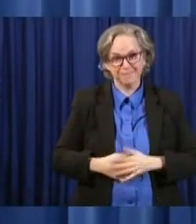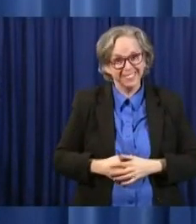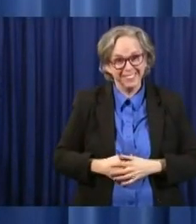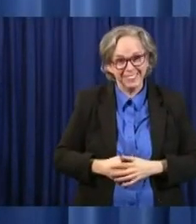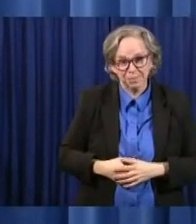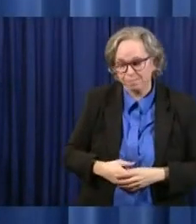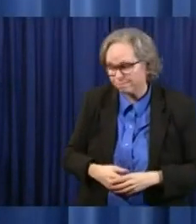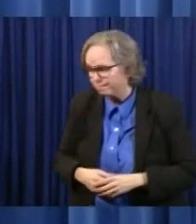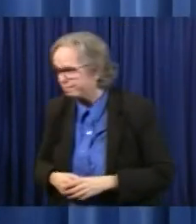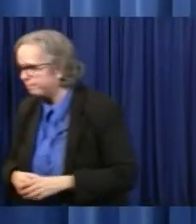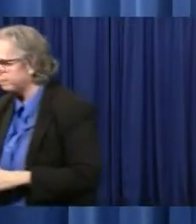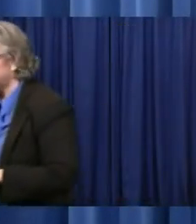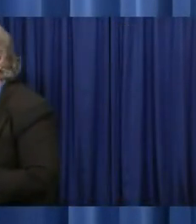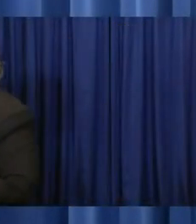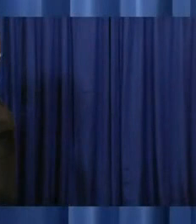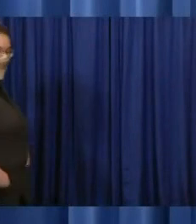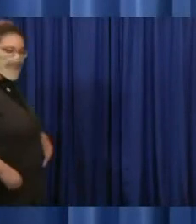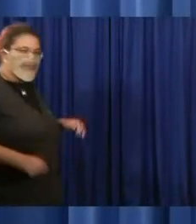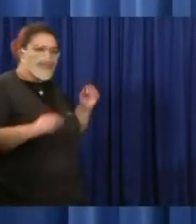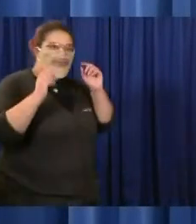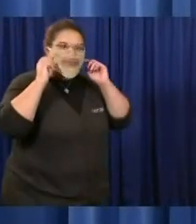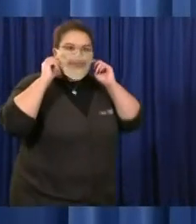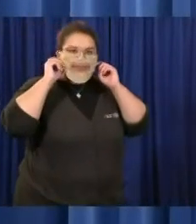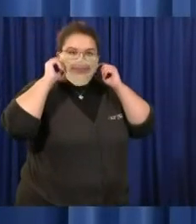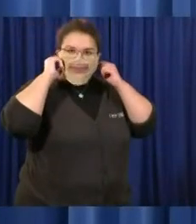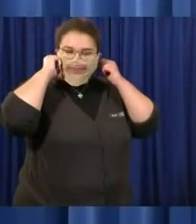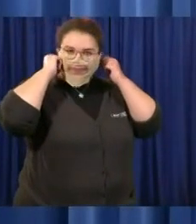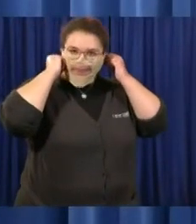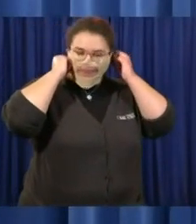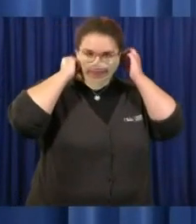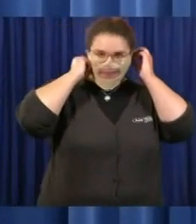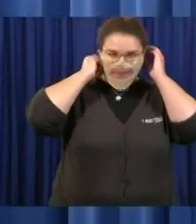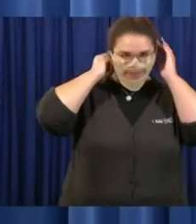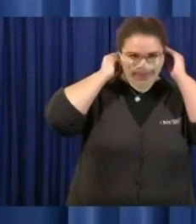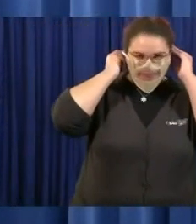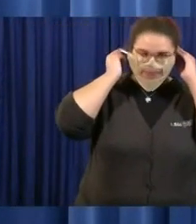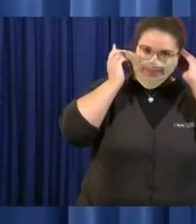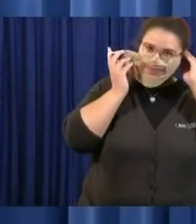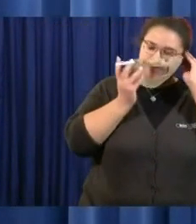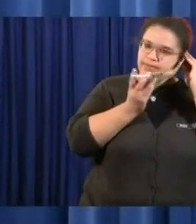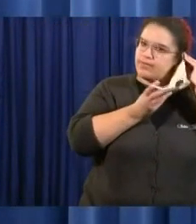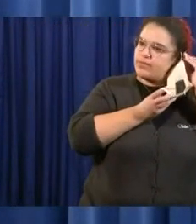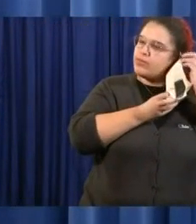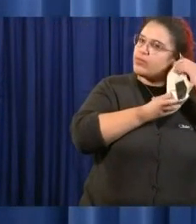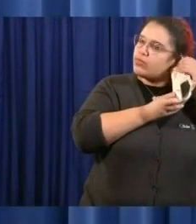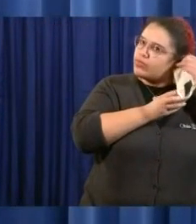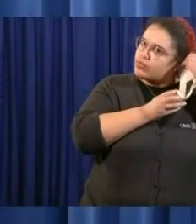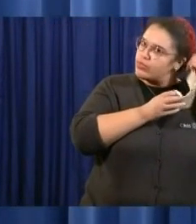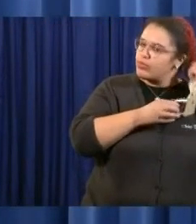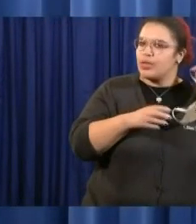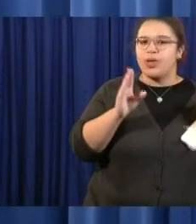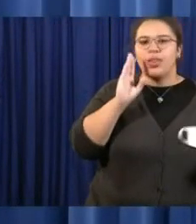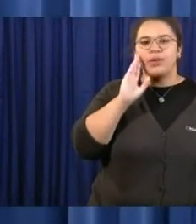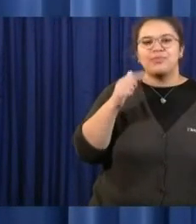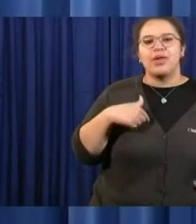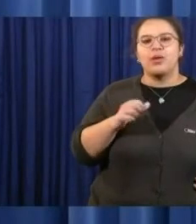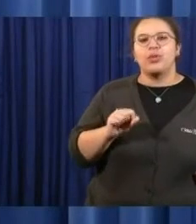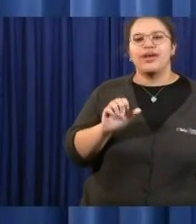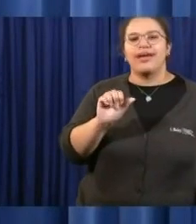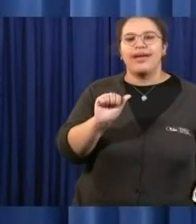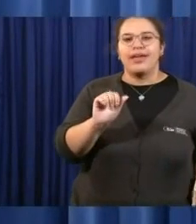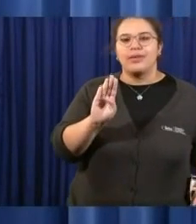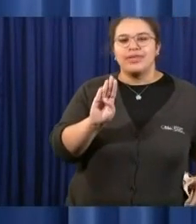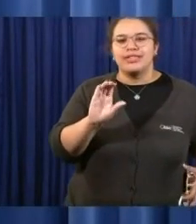ABC6 News, can you talk a little bit more about what will the education cuts look like and what solutions you might be offering to